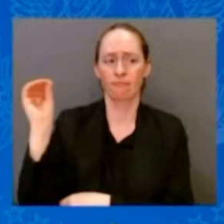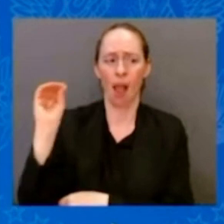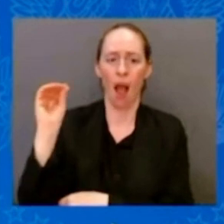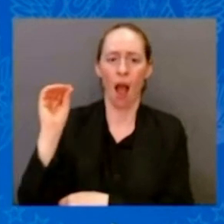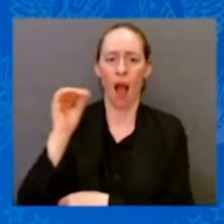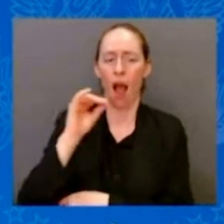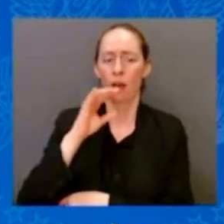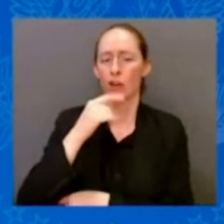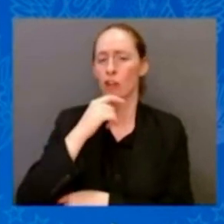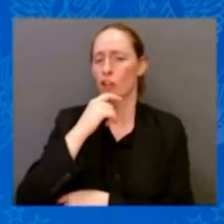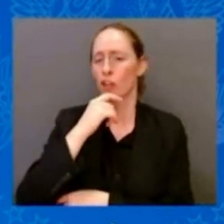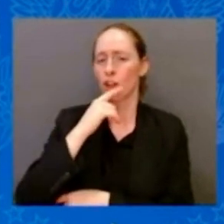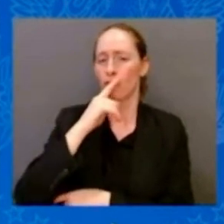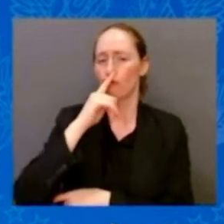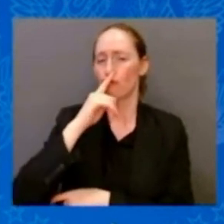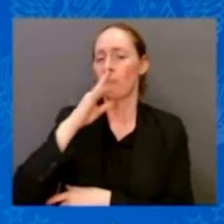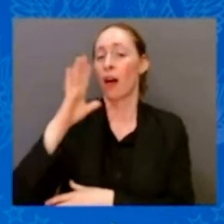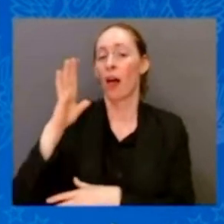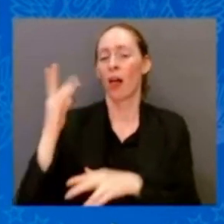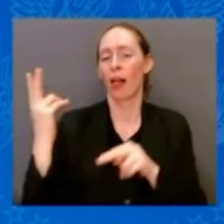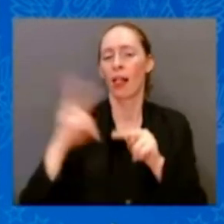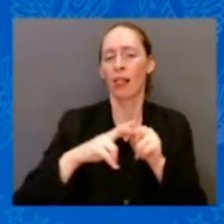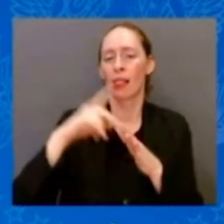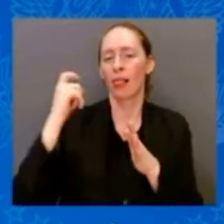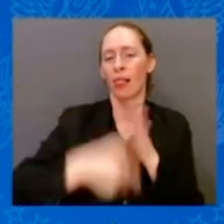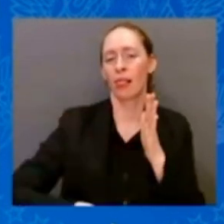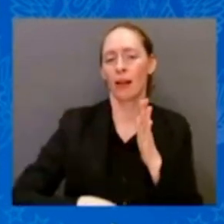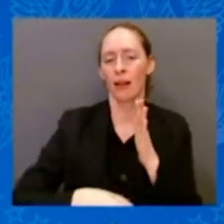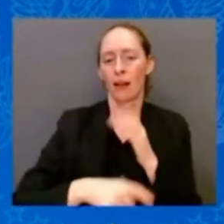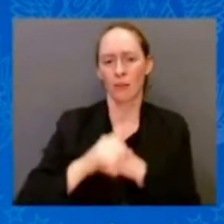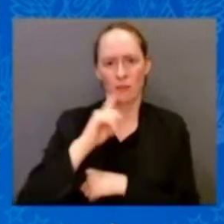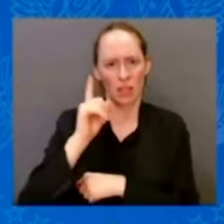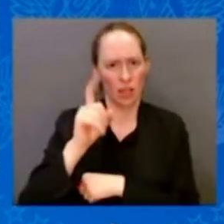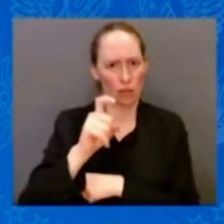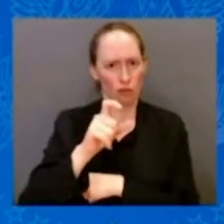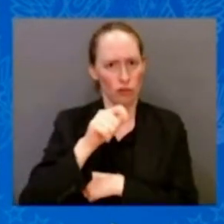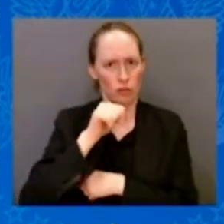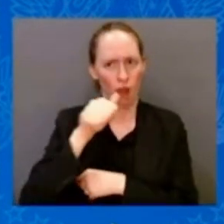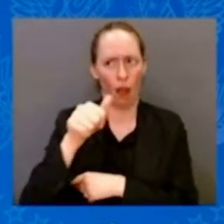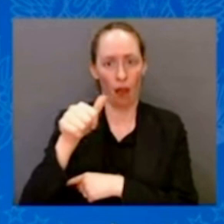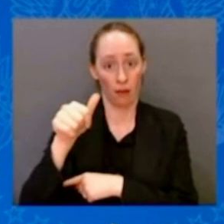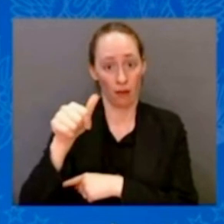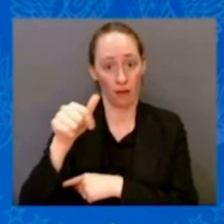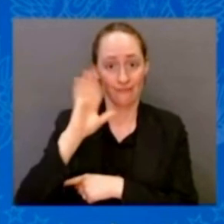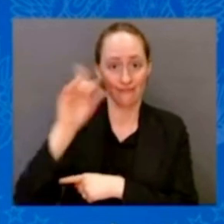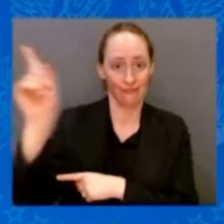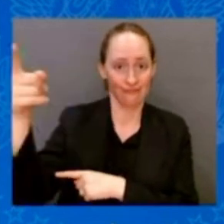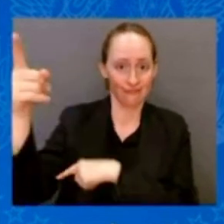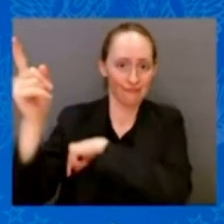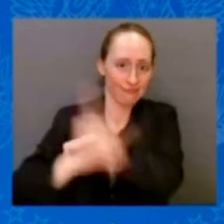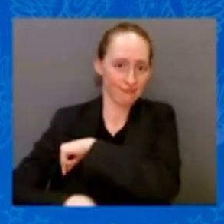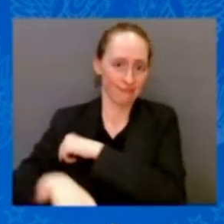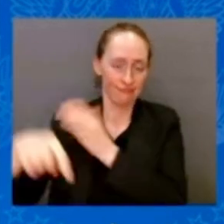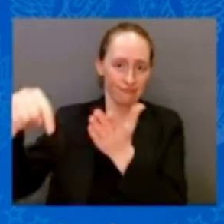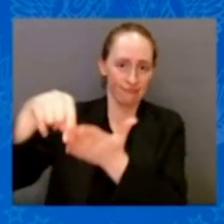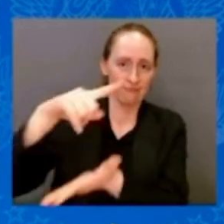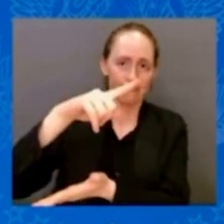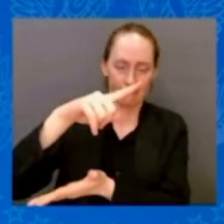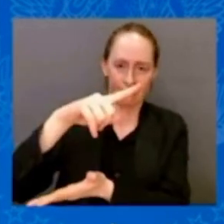make common vaccines like whooping cough and shingles and free from — instead of $100 to $200 a shot.